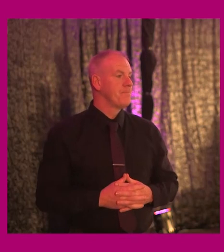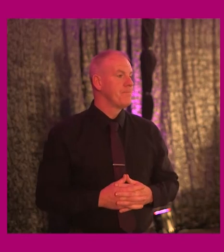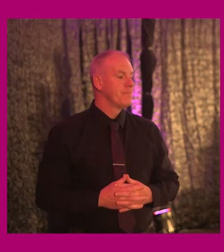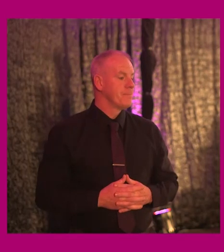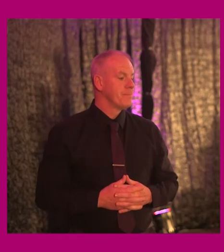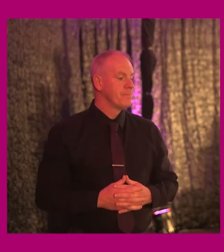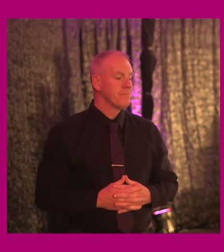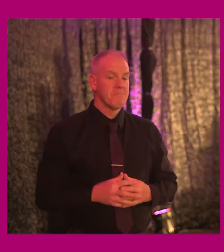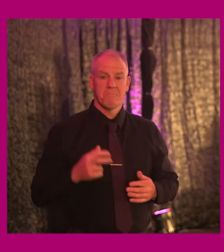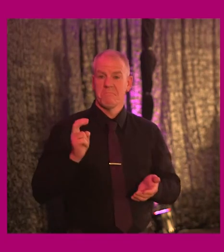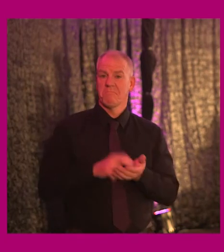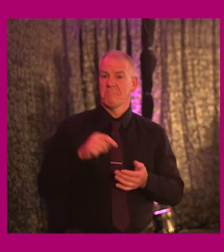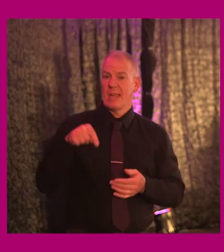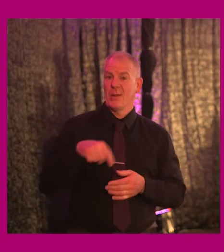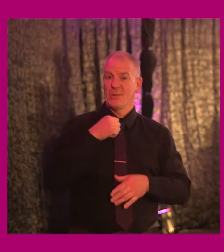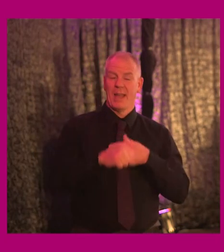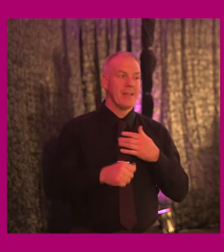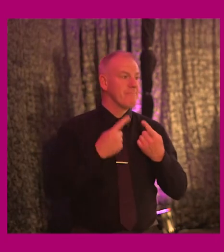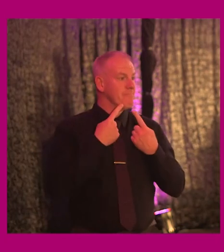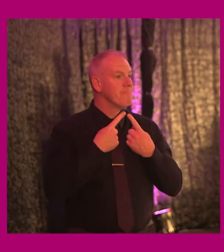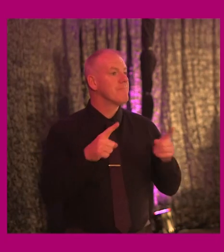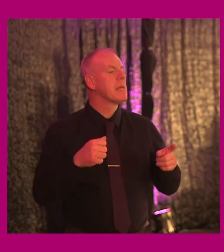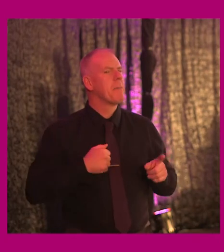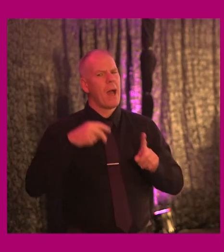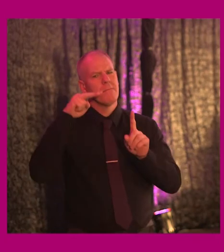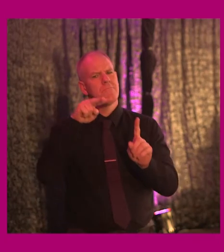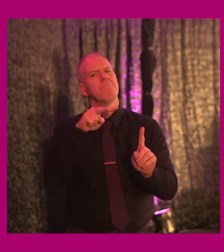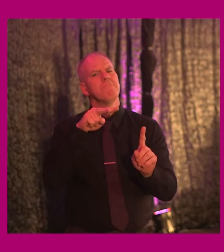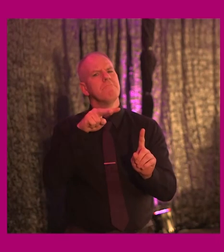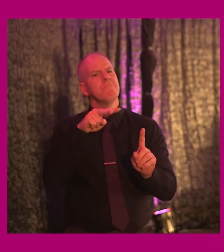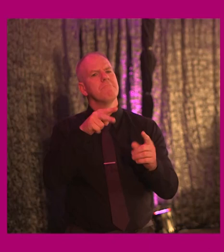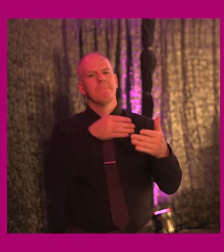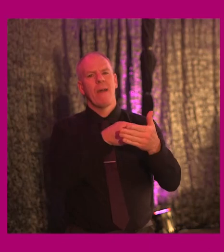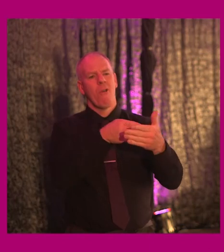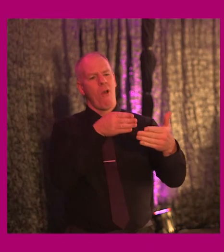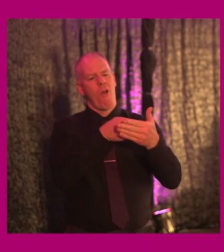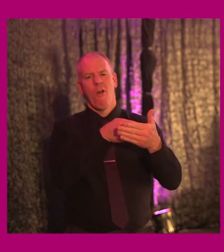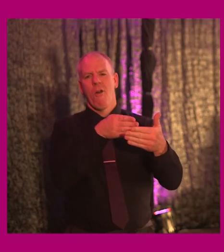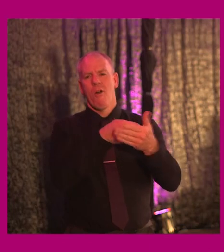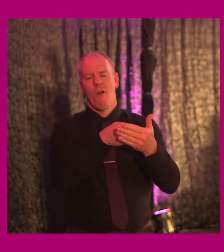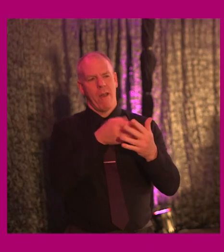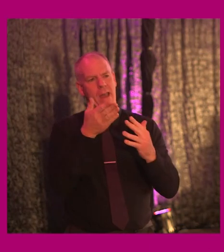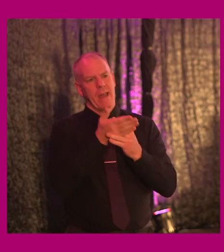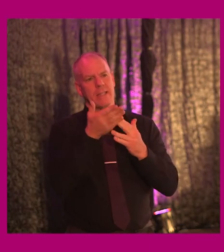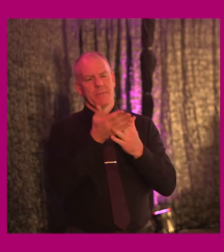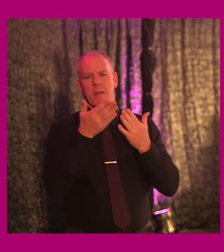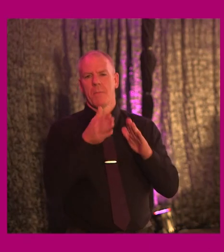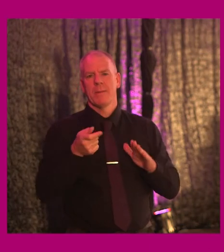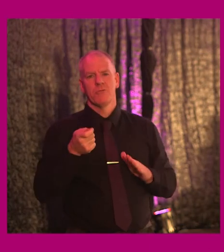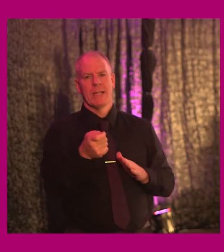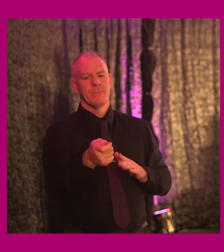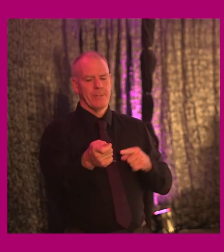I'm happy to be here today to share with you my own perception of the barriers to accessible public transport.